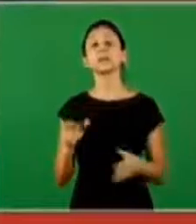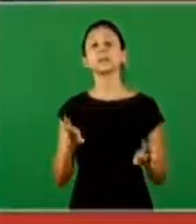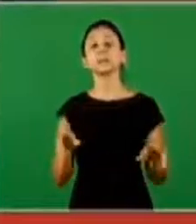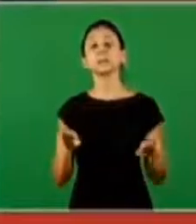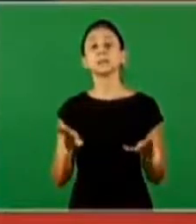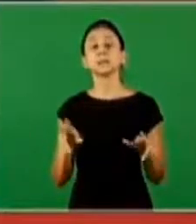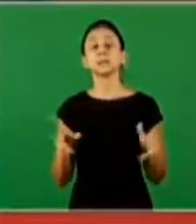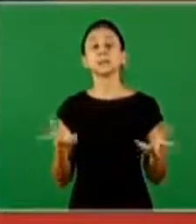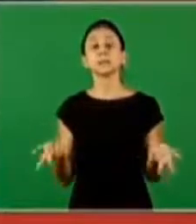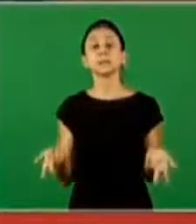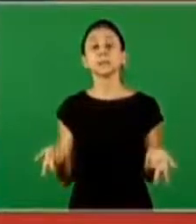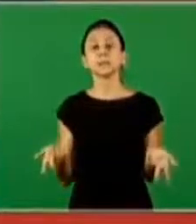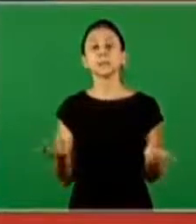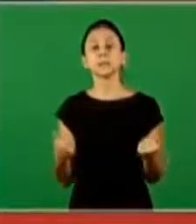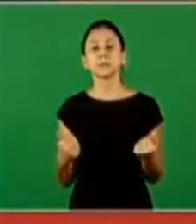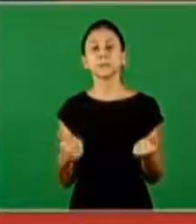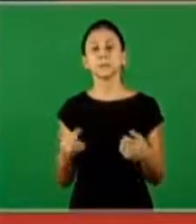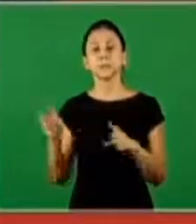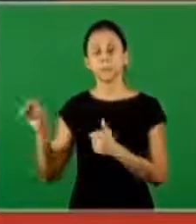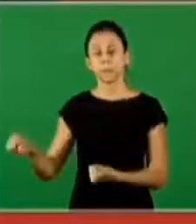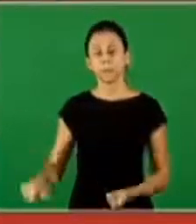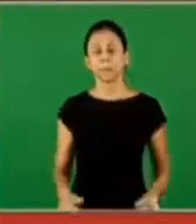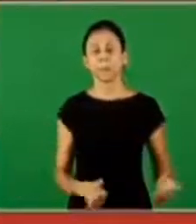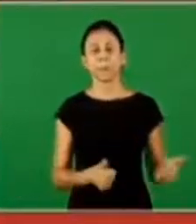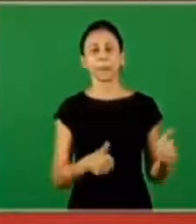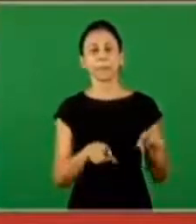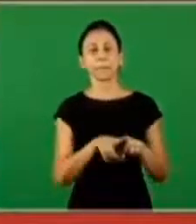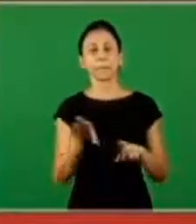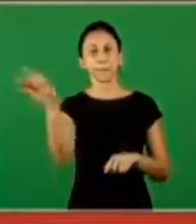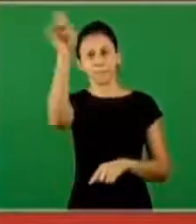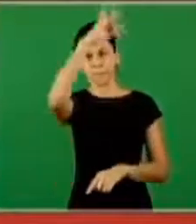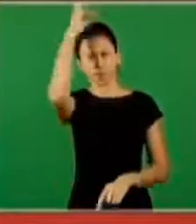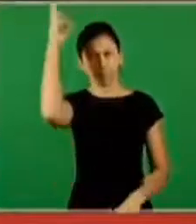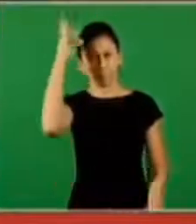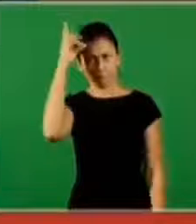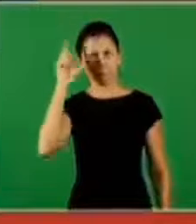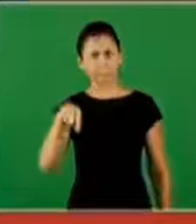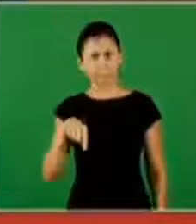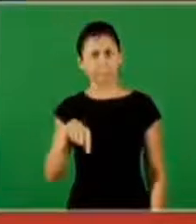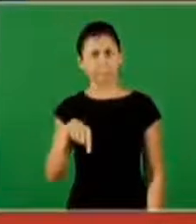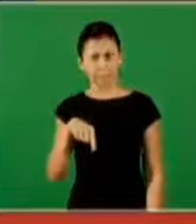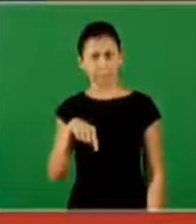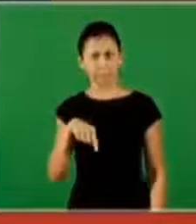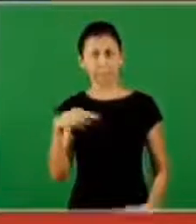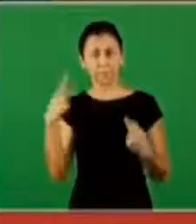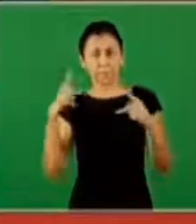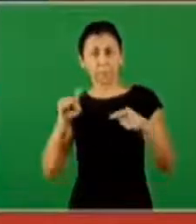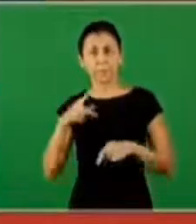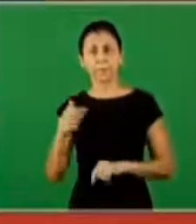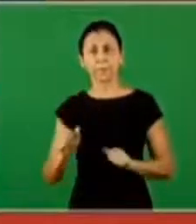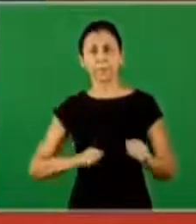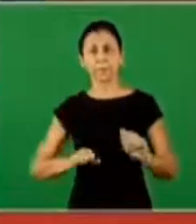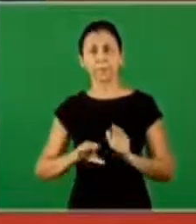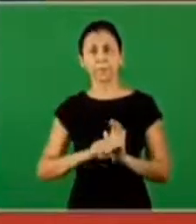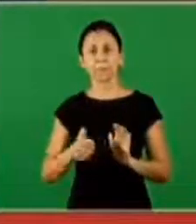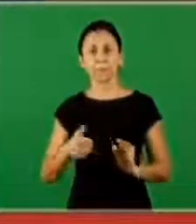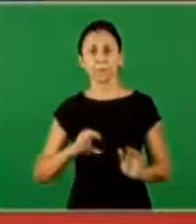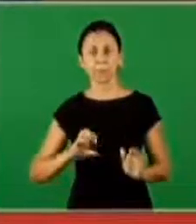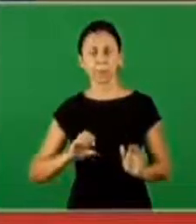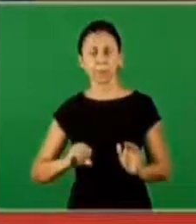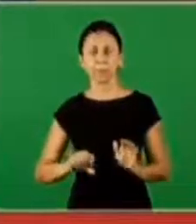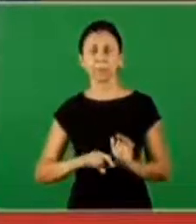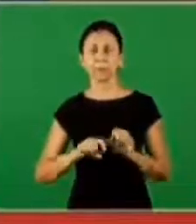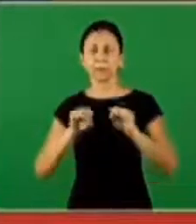about what the difference of baptism in the water and baptism of the Holy Spirit in Acts 19 and then